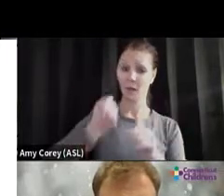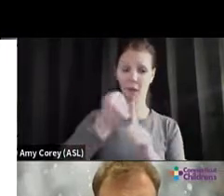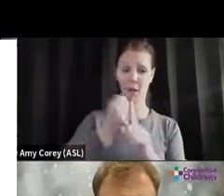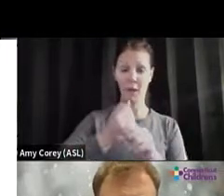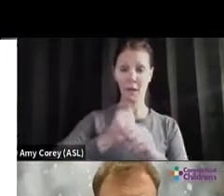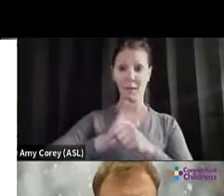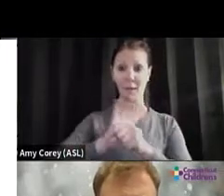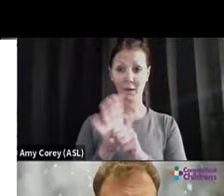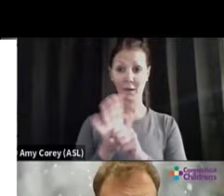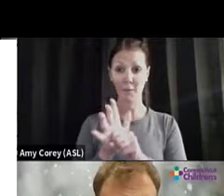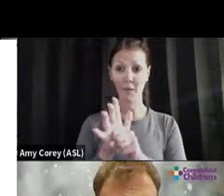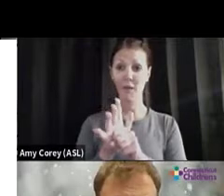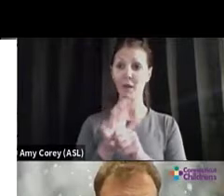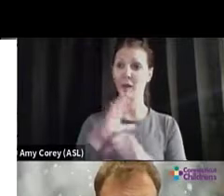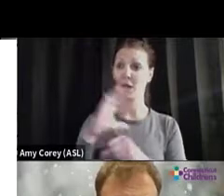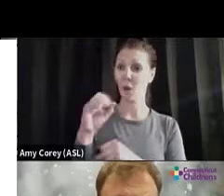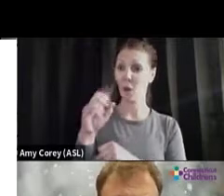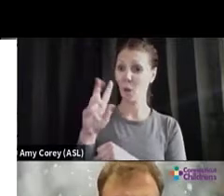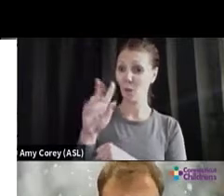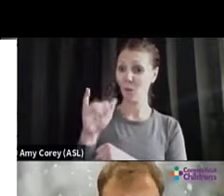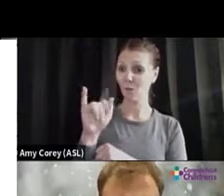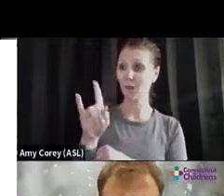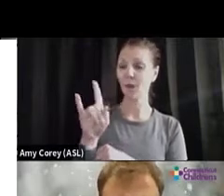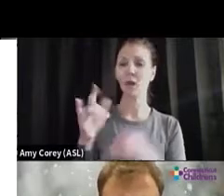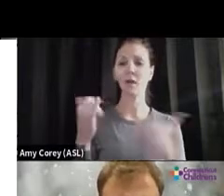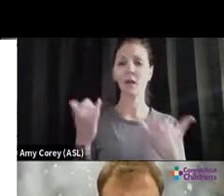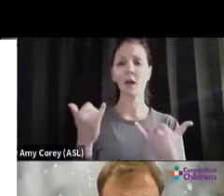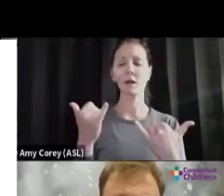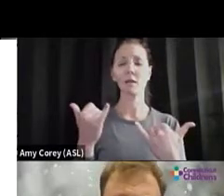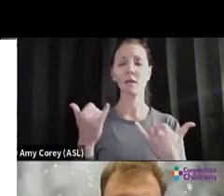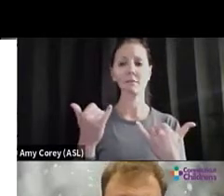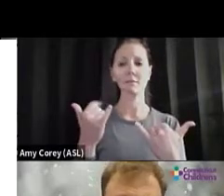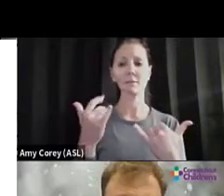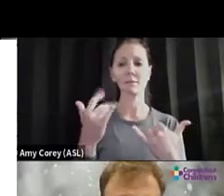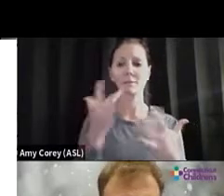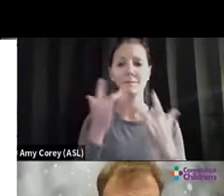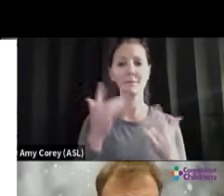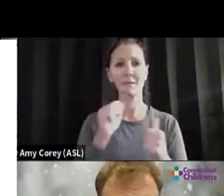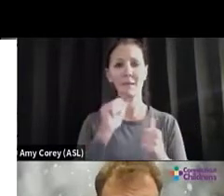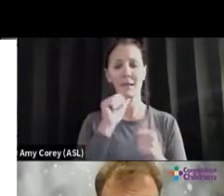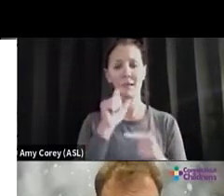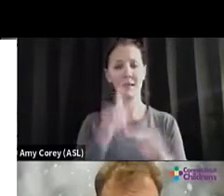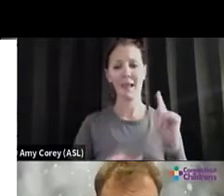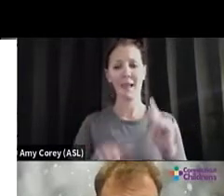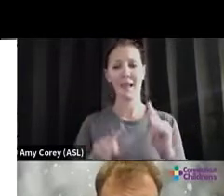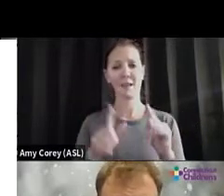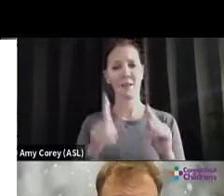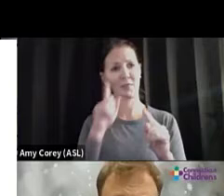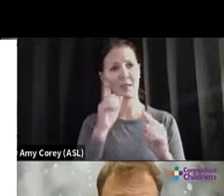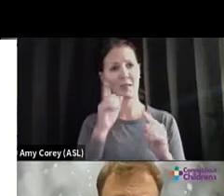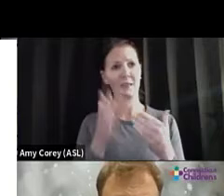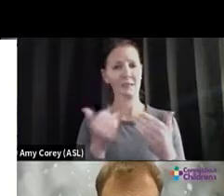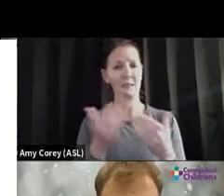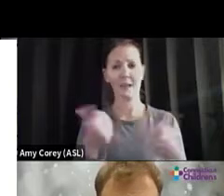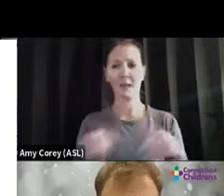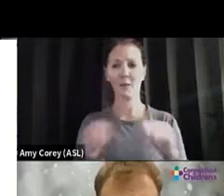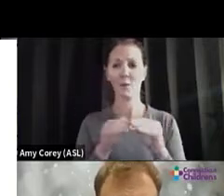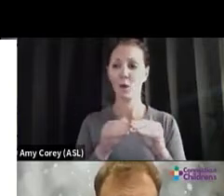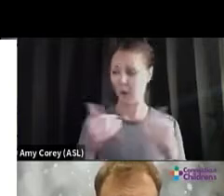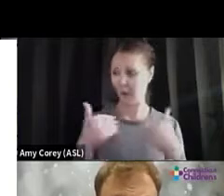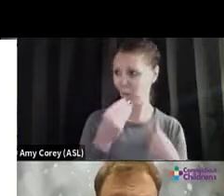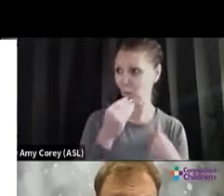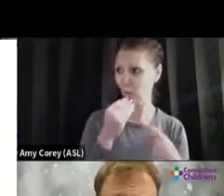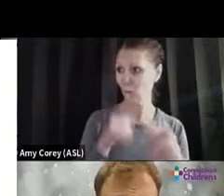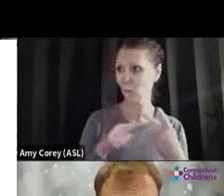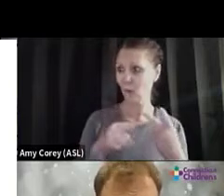COVID, we've lost the ability to take that for granted. We had to focus on, do people have food? Does everybody have housing?